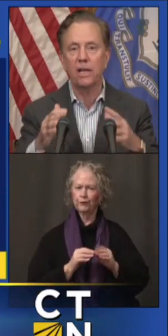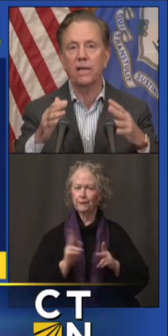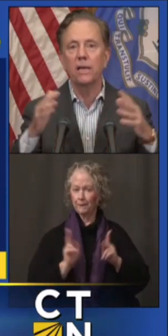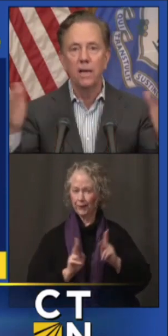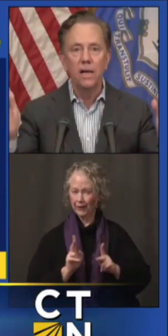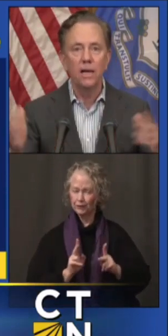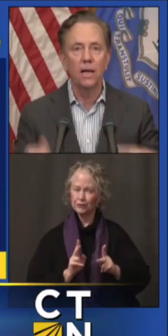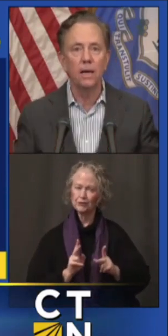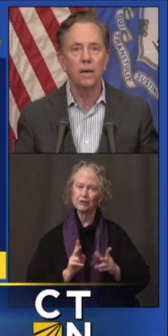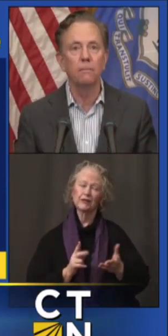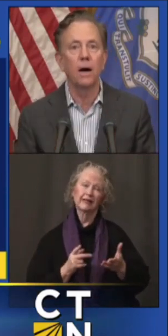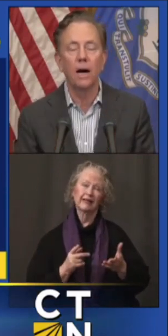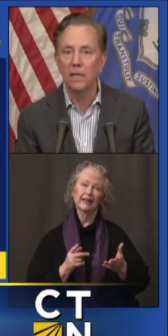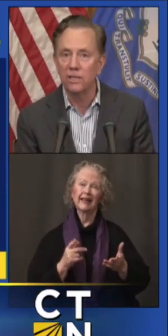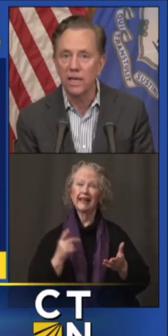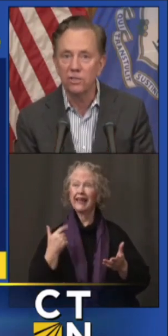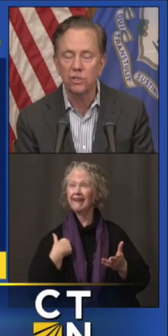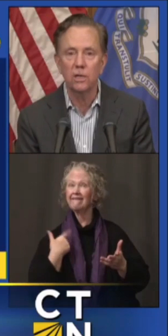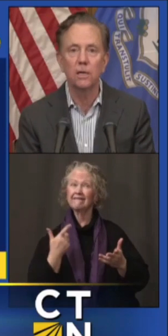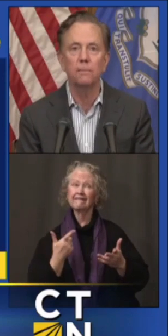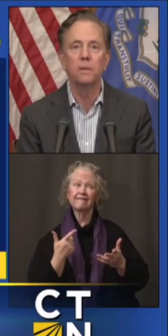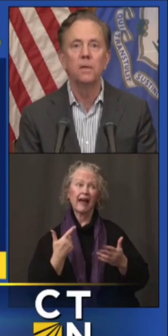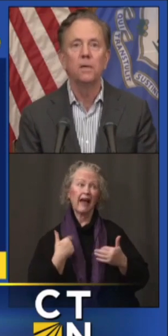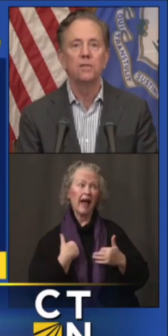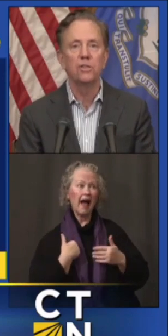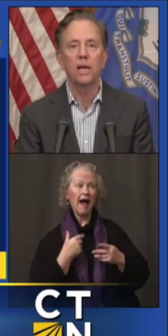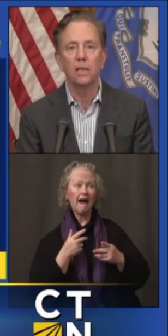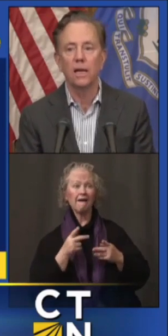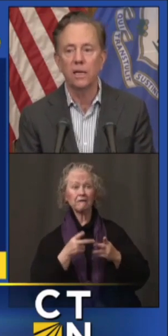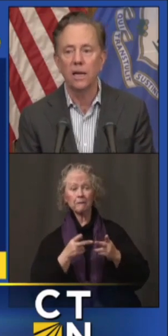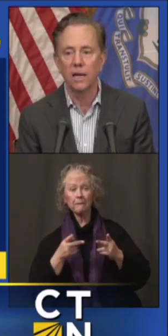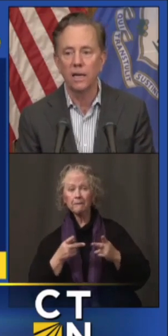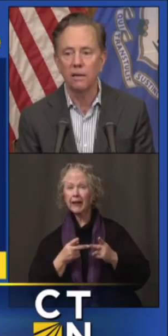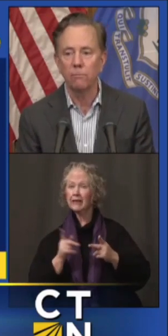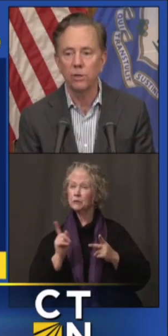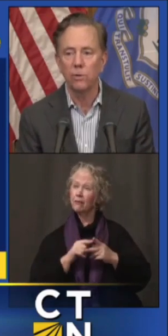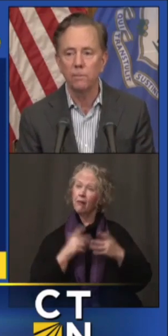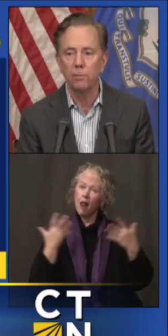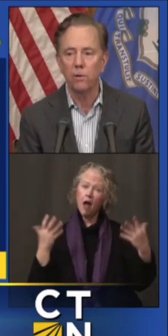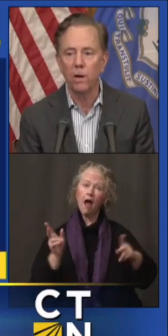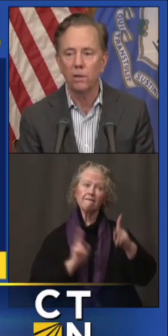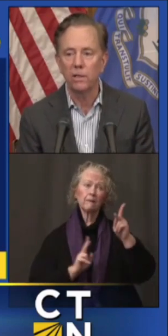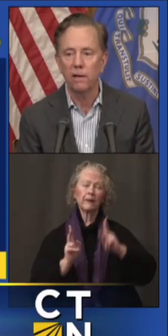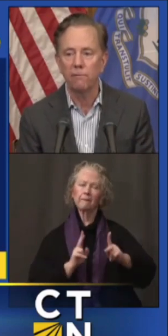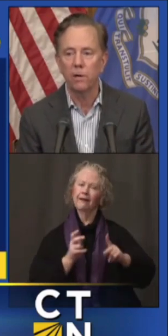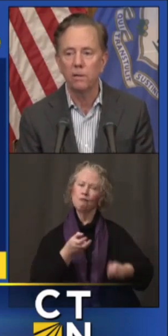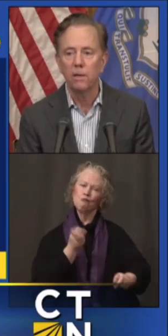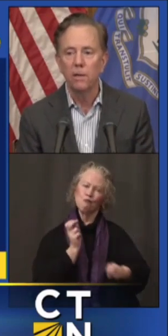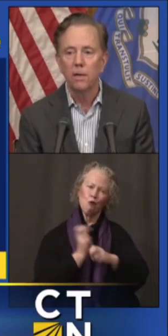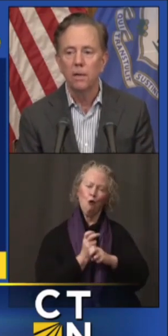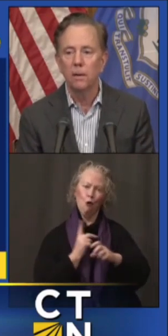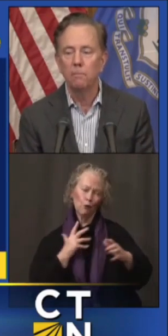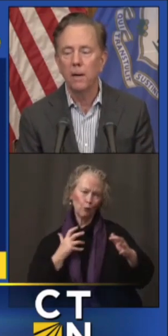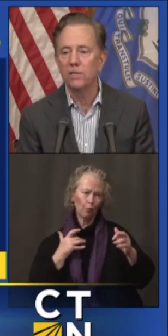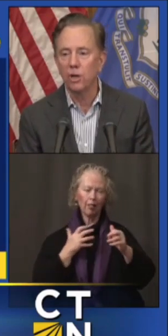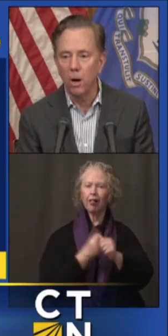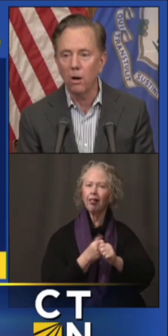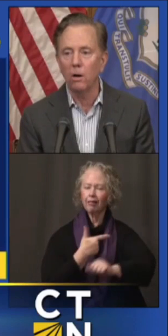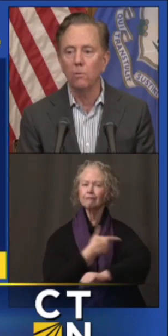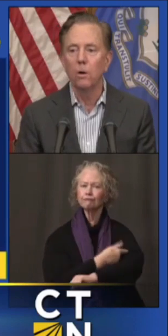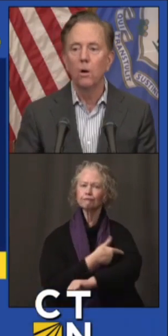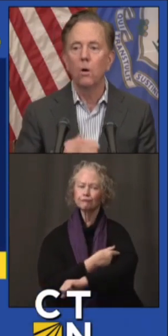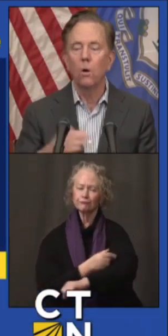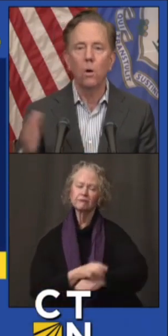vaccinating in a highly dense state like Connecticut, and we're doing pretty well on that front. By